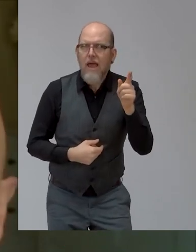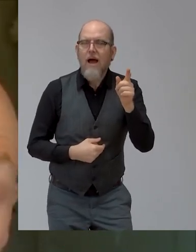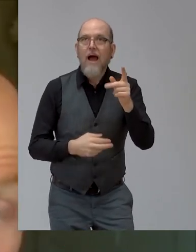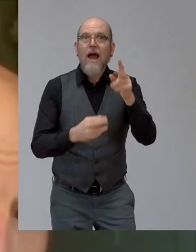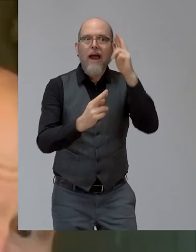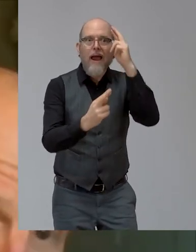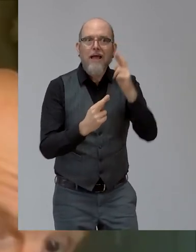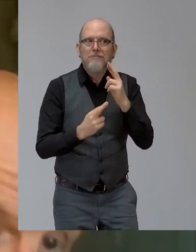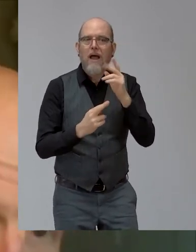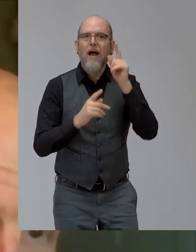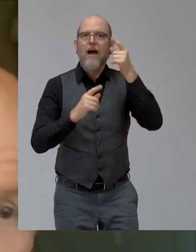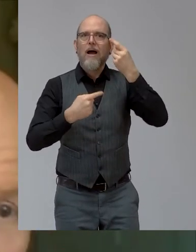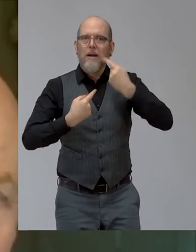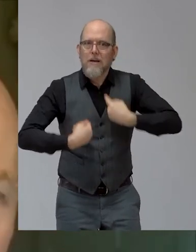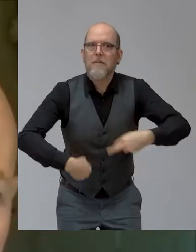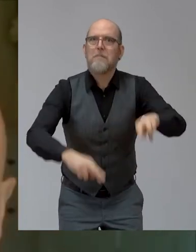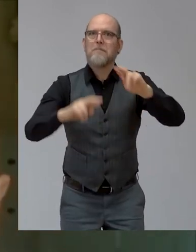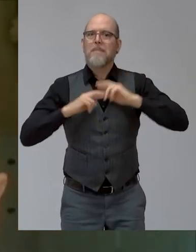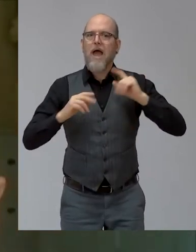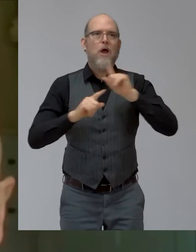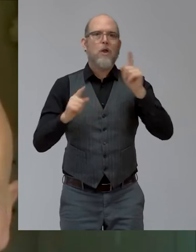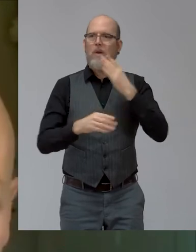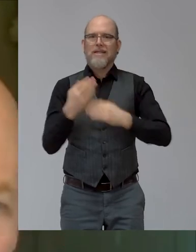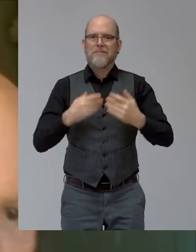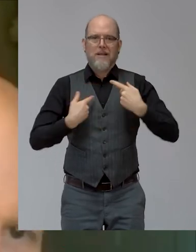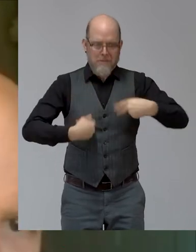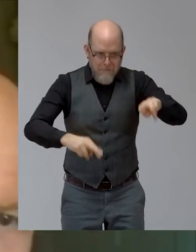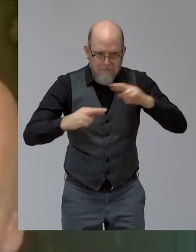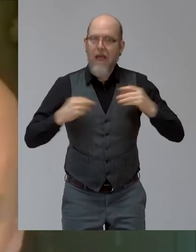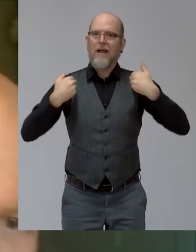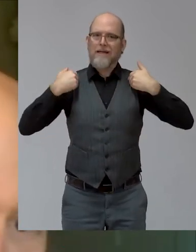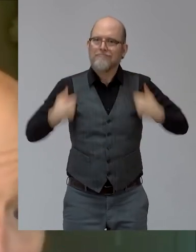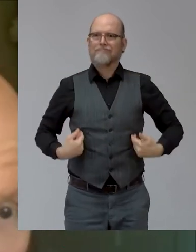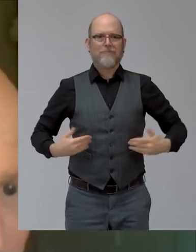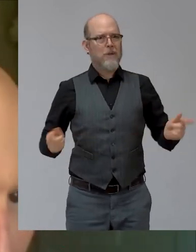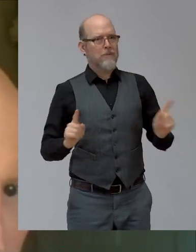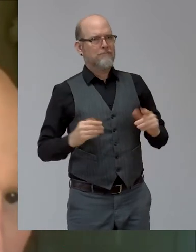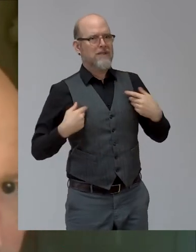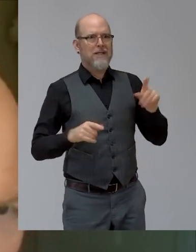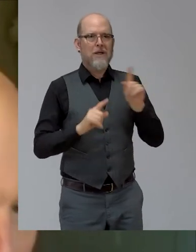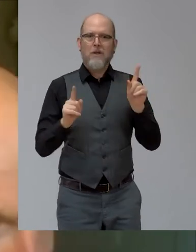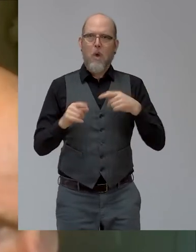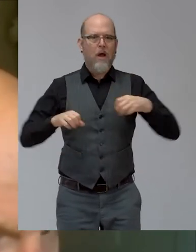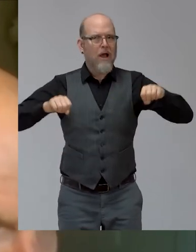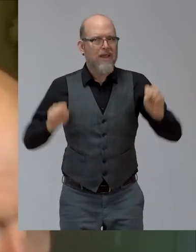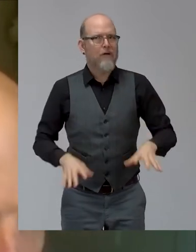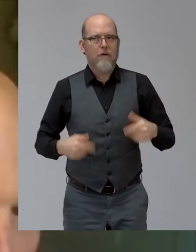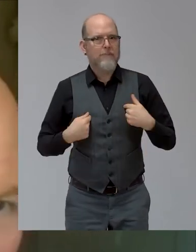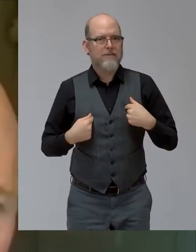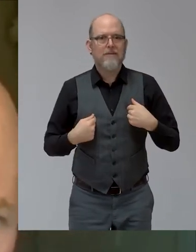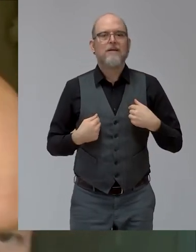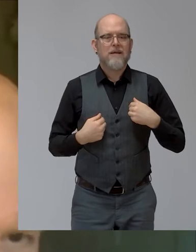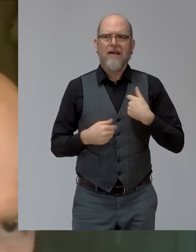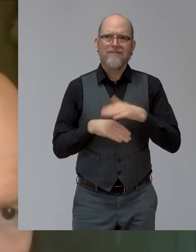And, you know, particularly during COVID people are still emailing and saying, you know, whenever I feel down, whenever I think of you and some of the things you're having to